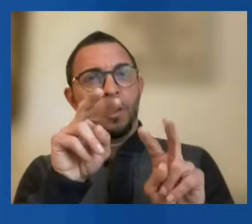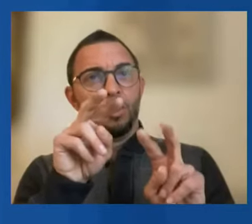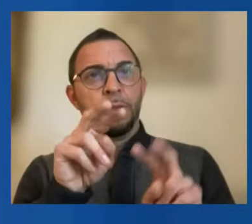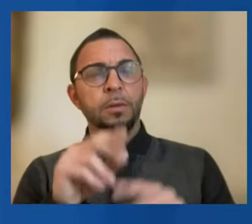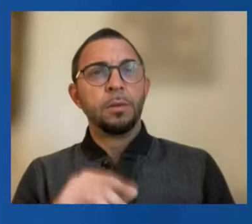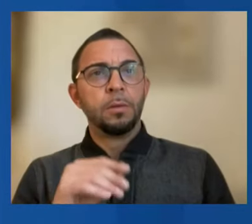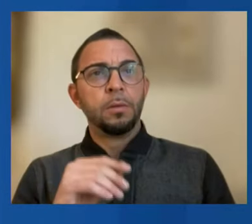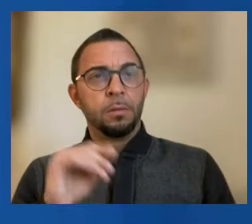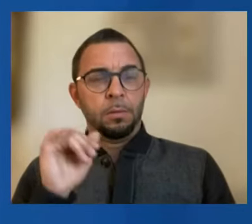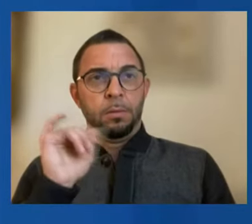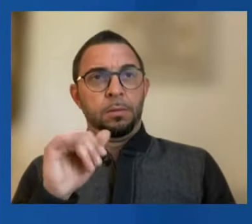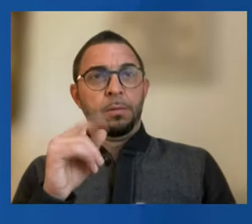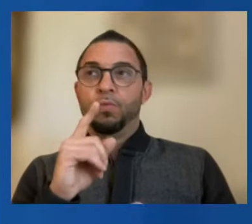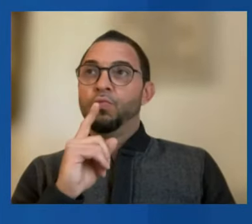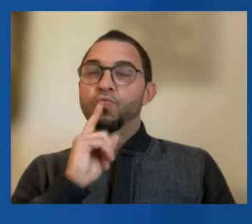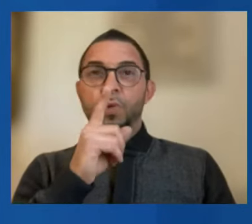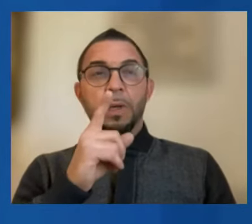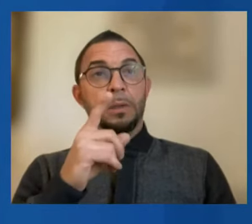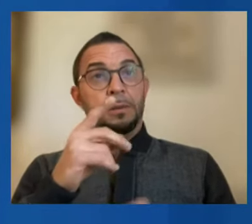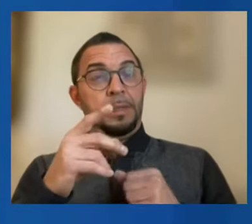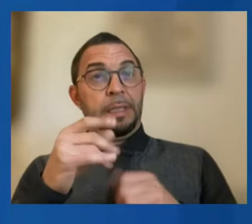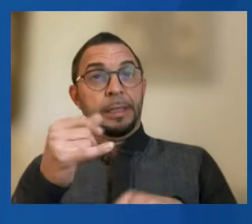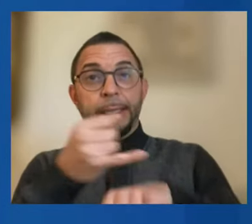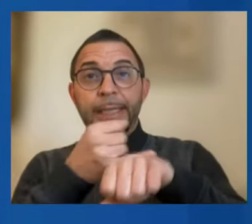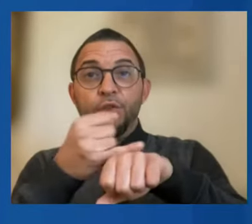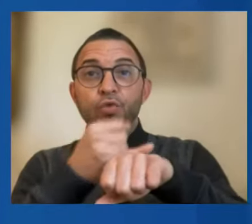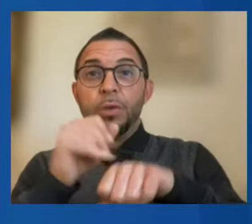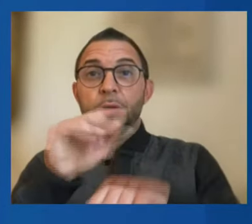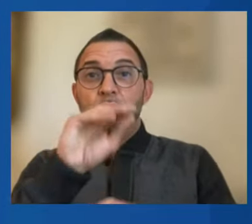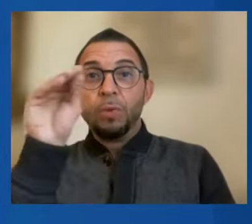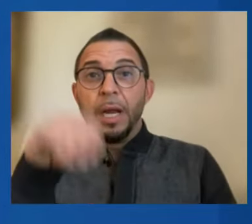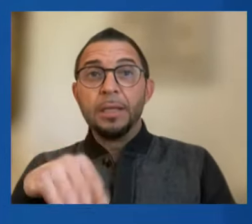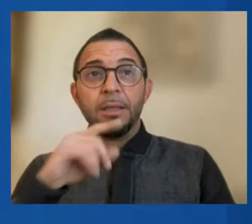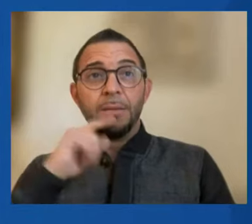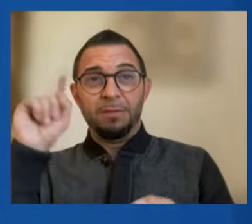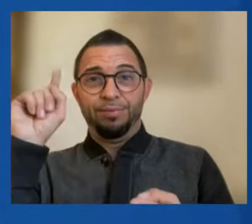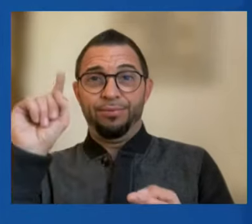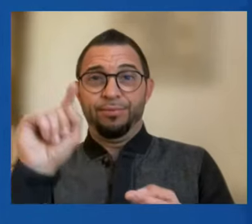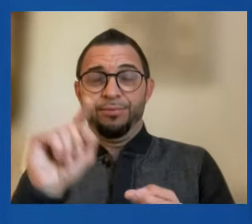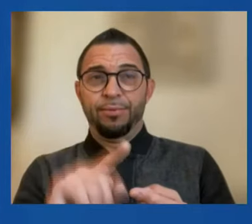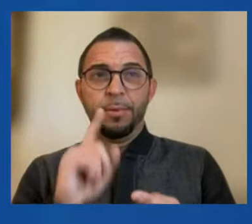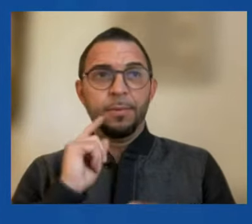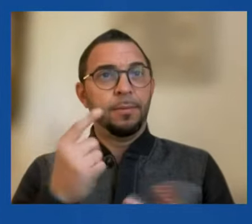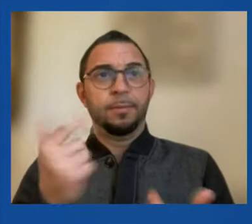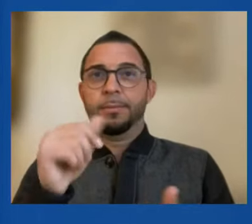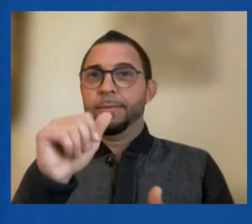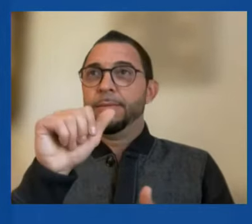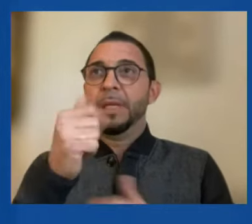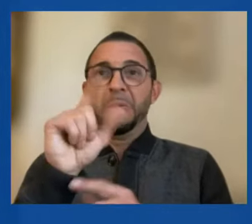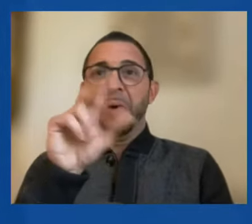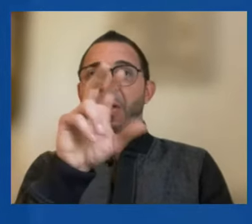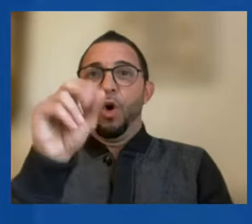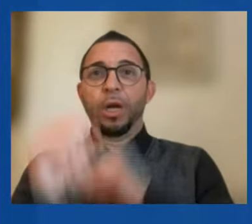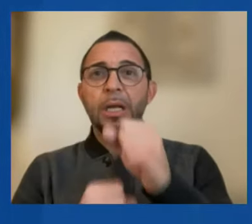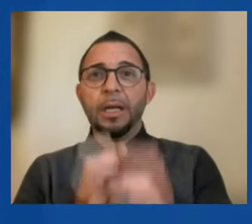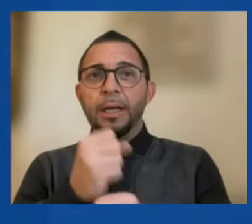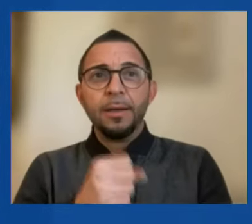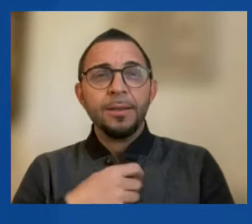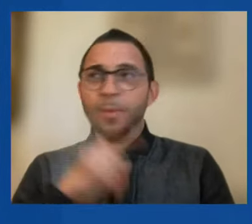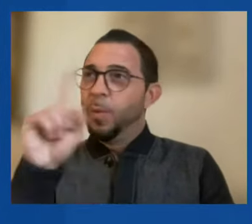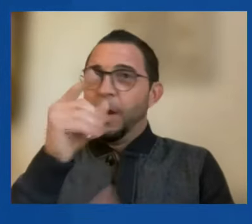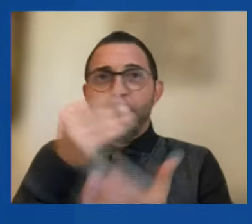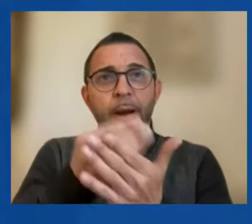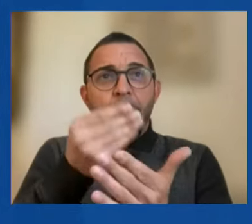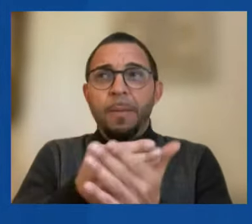real interest rates have been falling for several decades, we have not been able to find the capital needed for investments